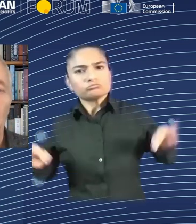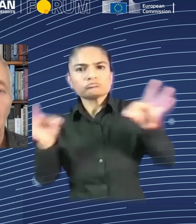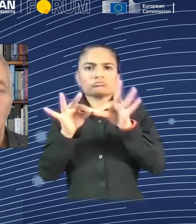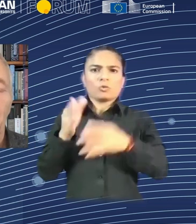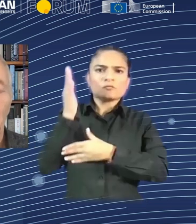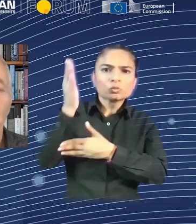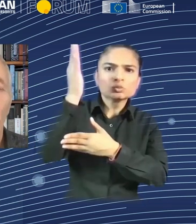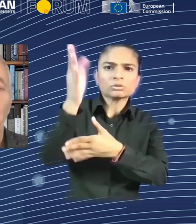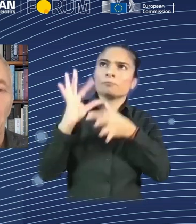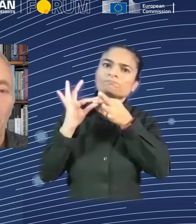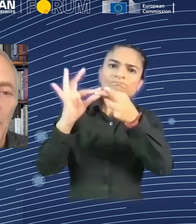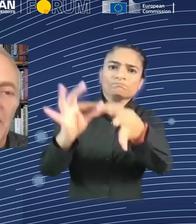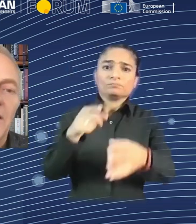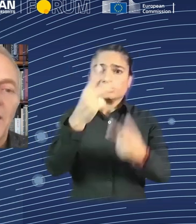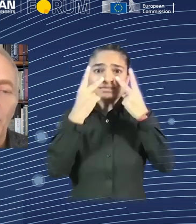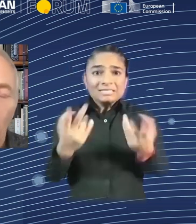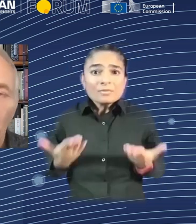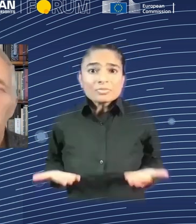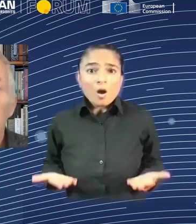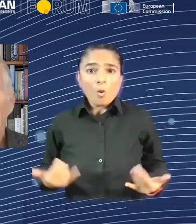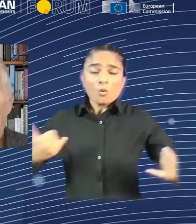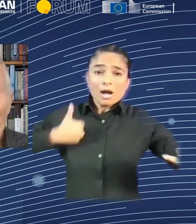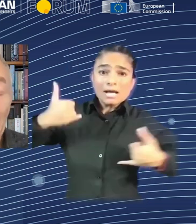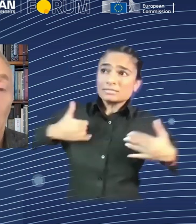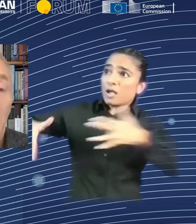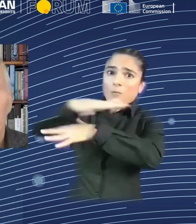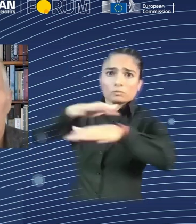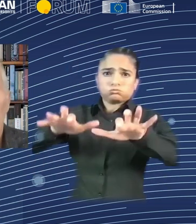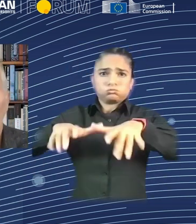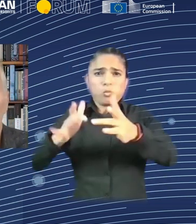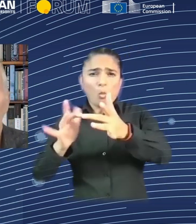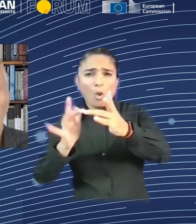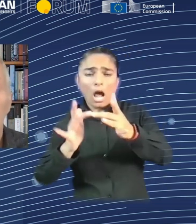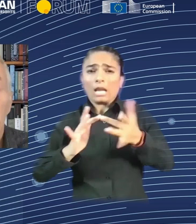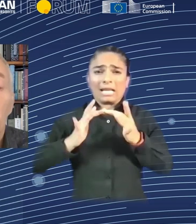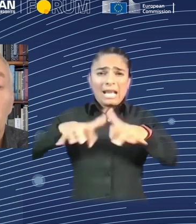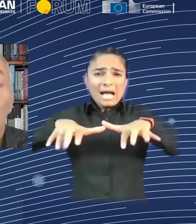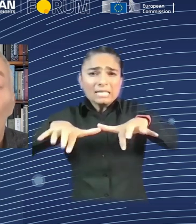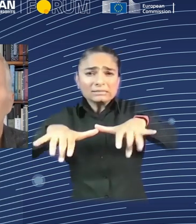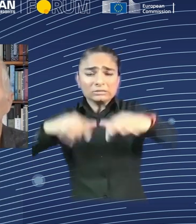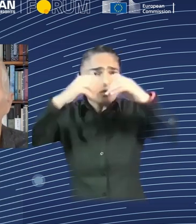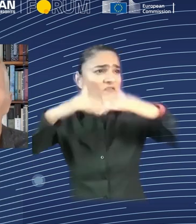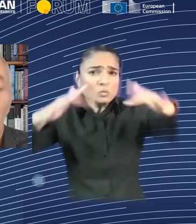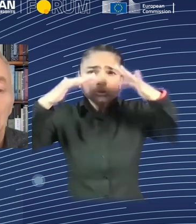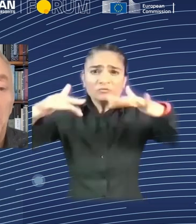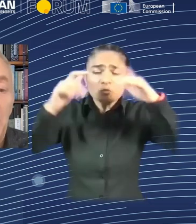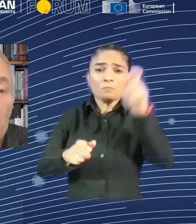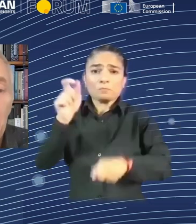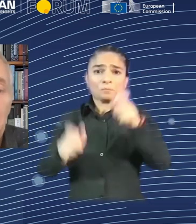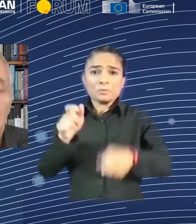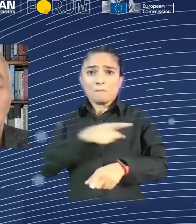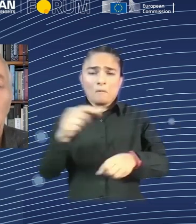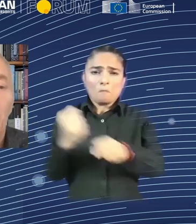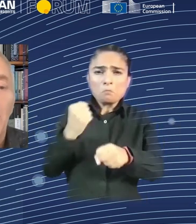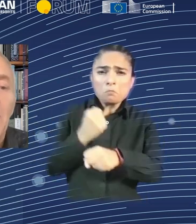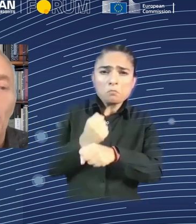are internet influencers who make enormous money in a market that everybody thought, oh, this has destroyed the value of copyright. No, it